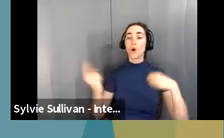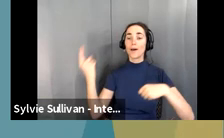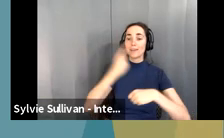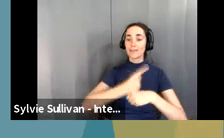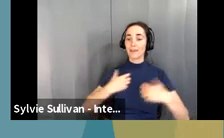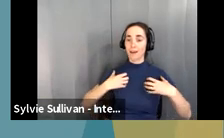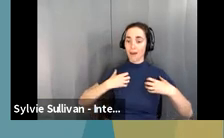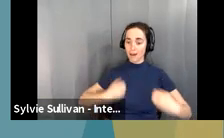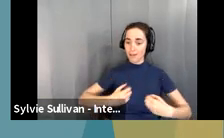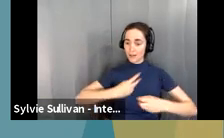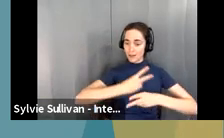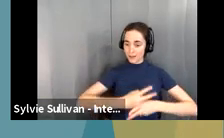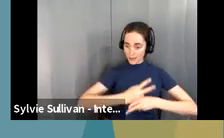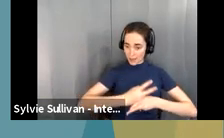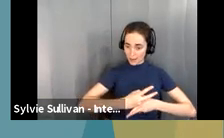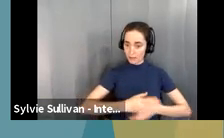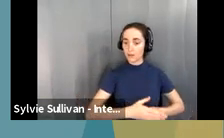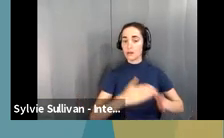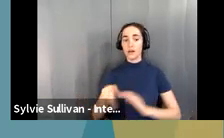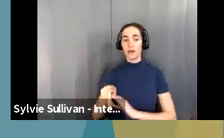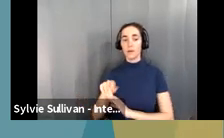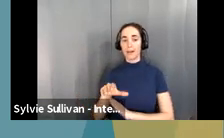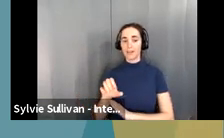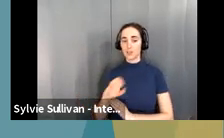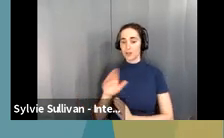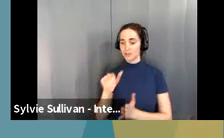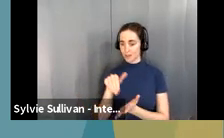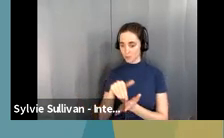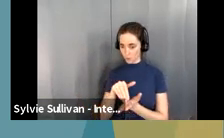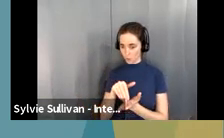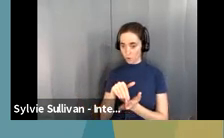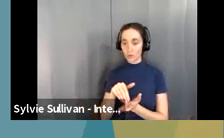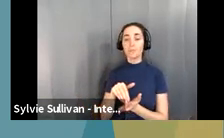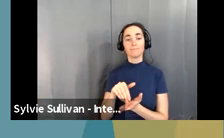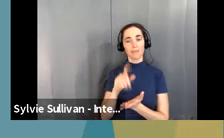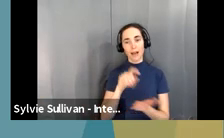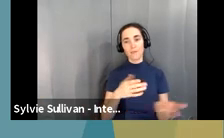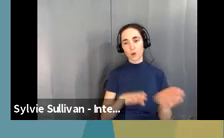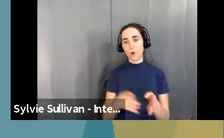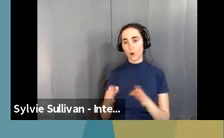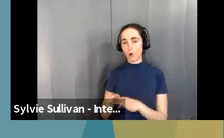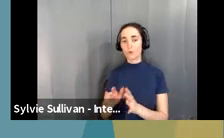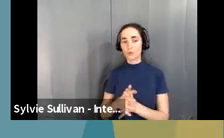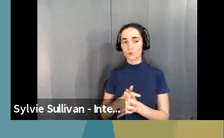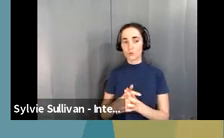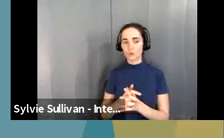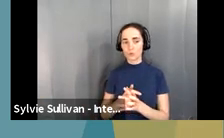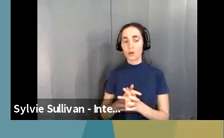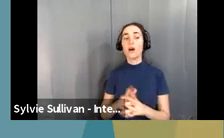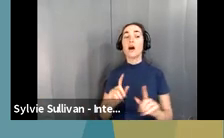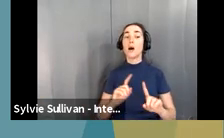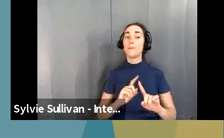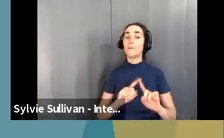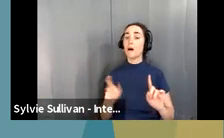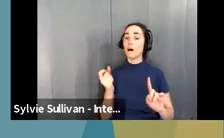uh, and pay centers, uh, as you know, had to be closed, um, but retainer